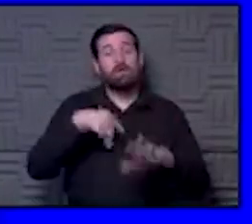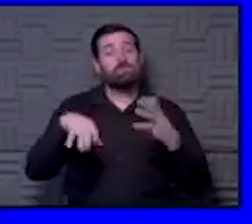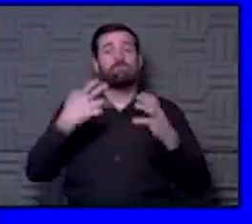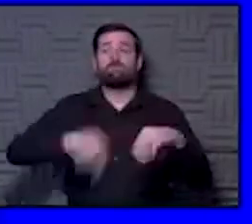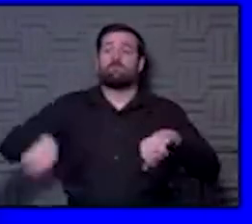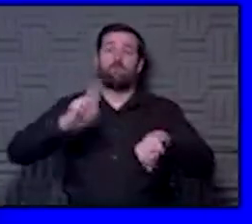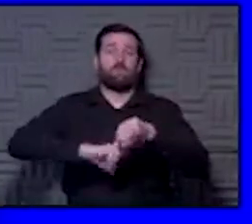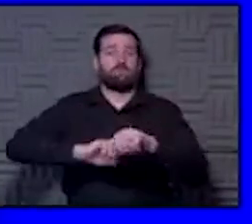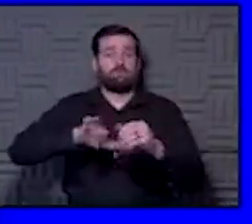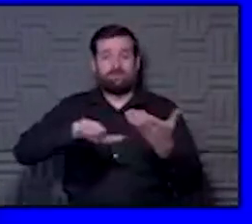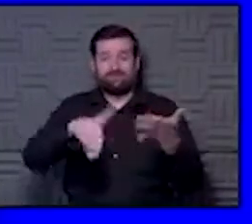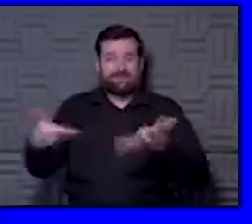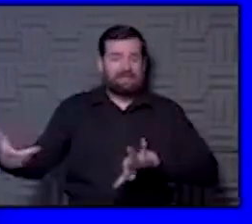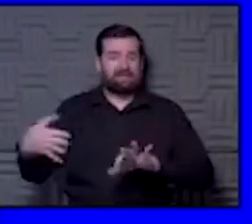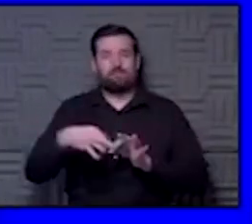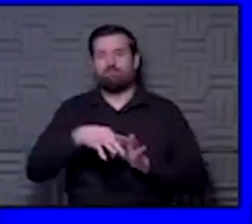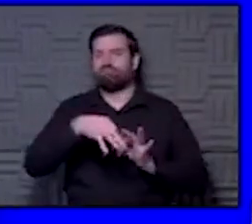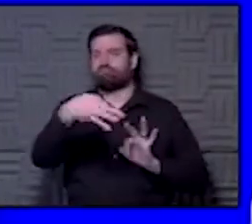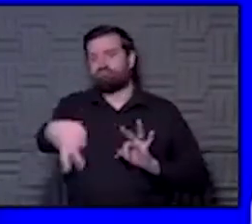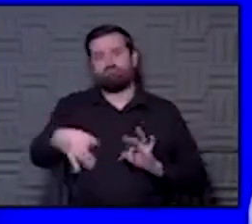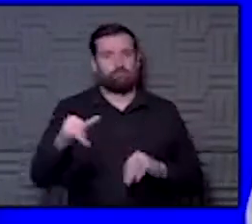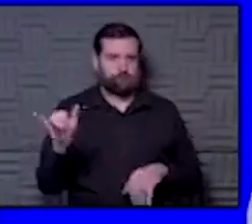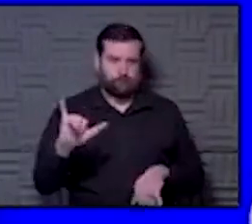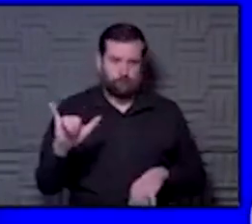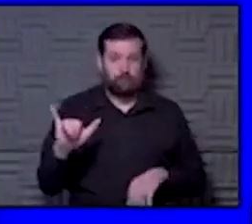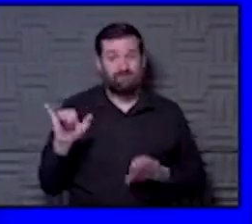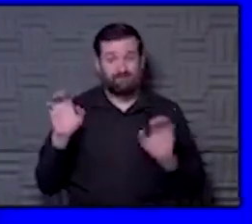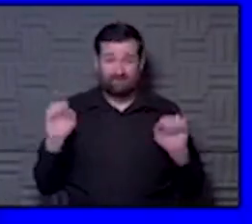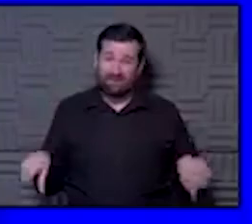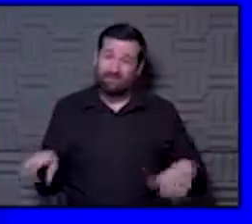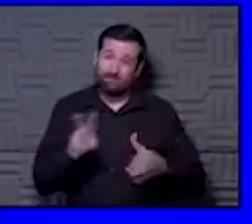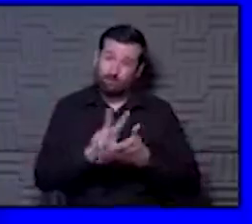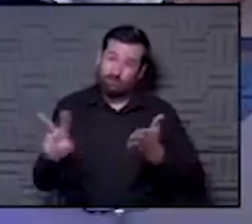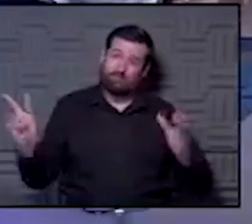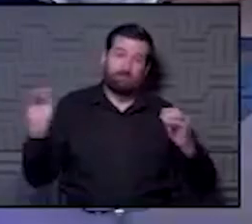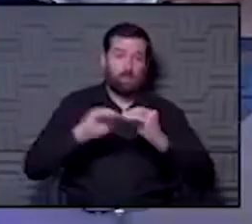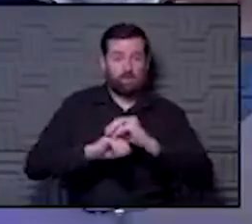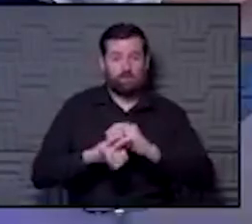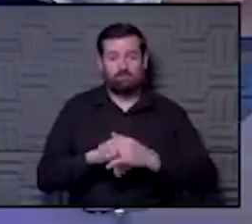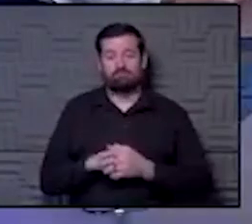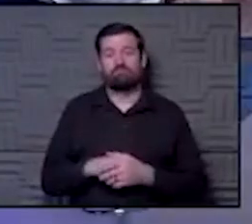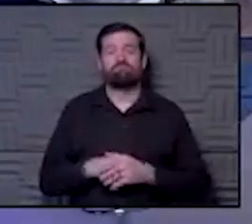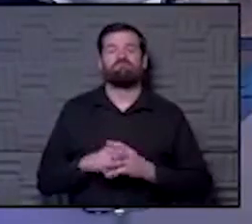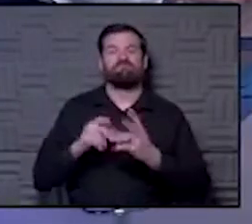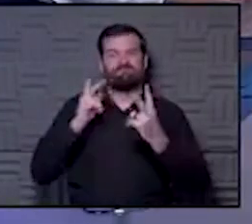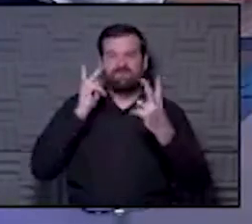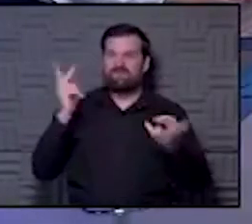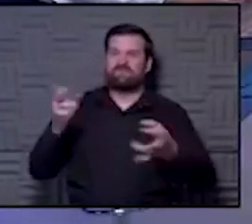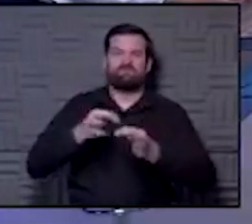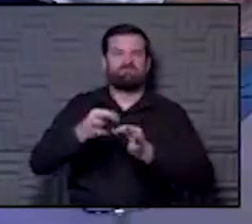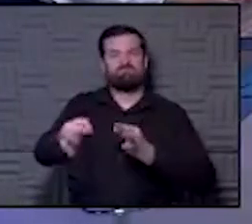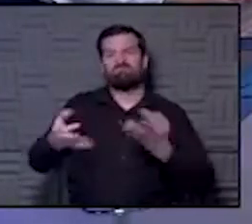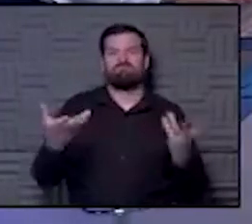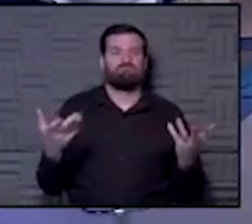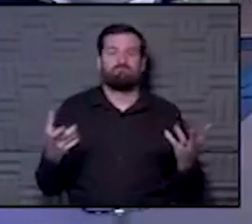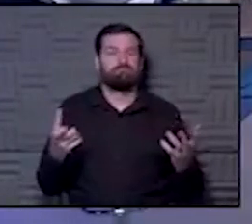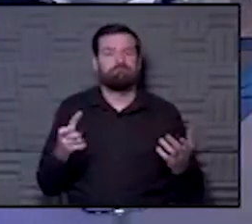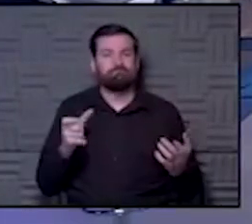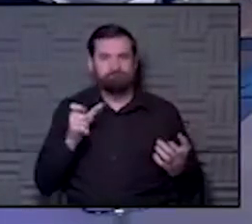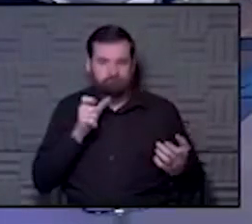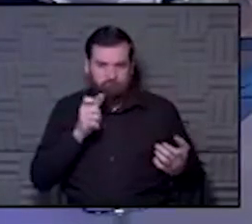deaths can lag behind hospitalizations by even two weeks as well. So we are just seeing a lag. It's nothing that we're going to know